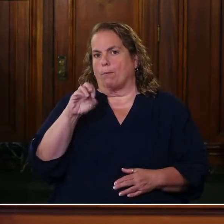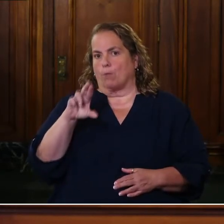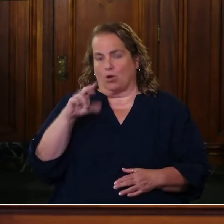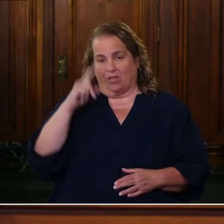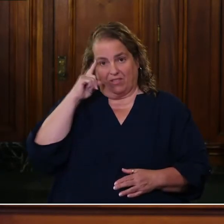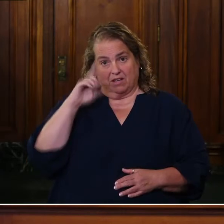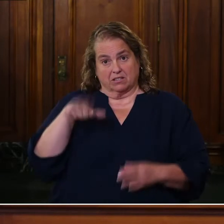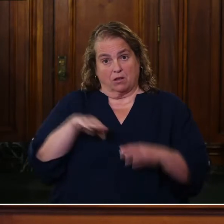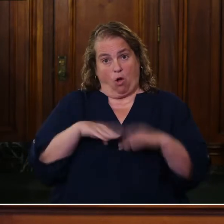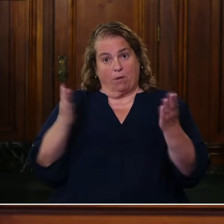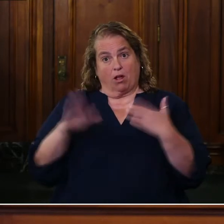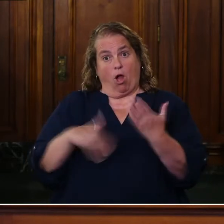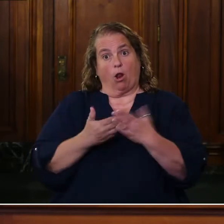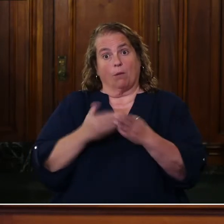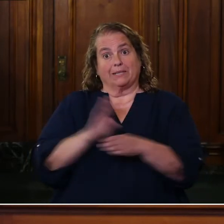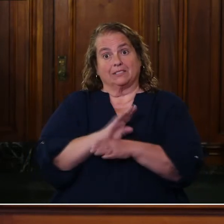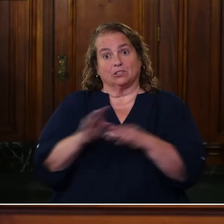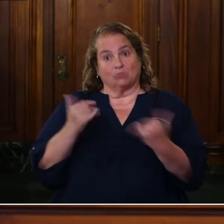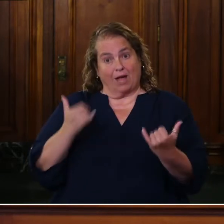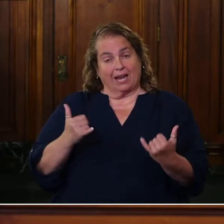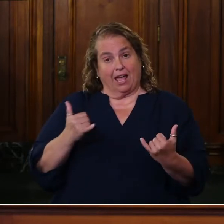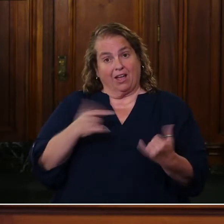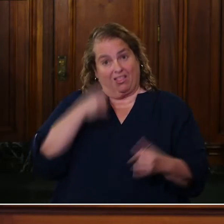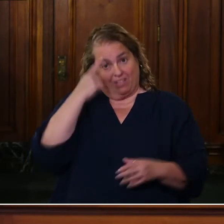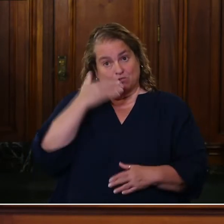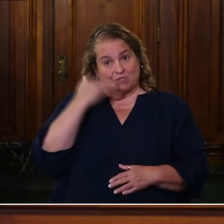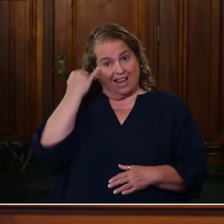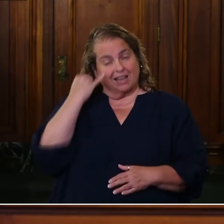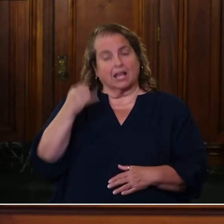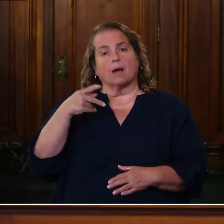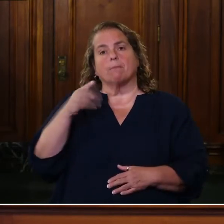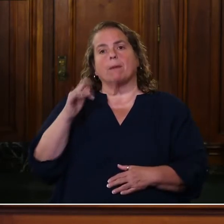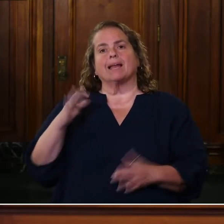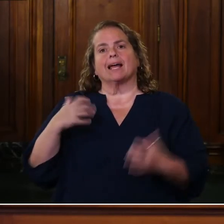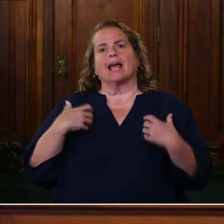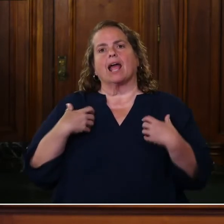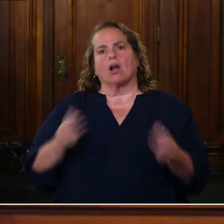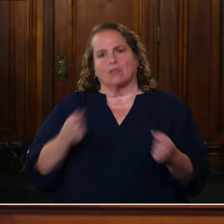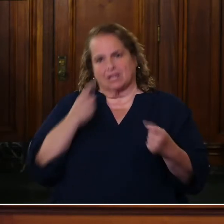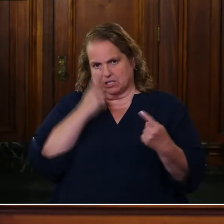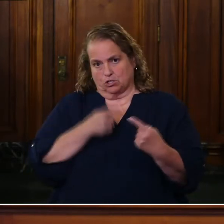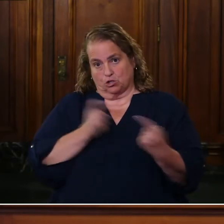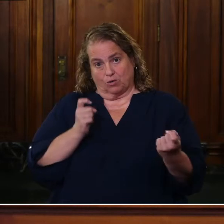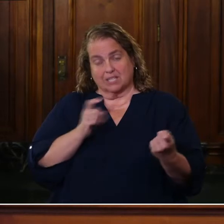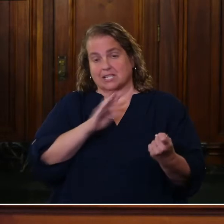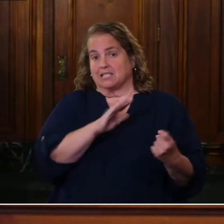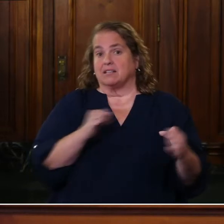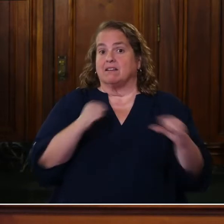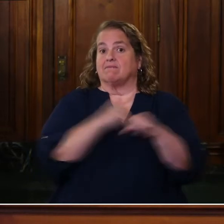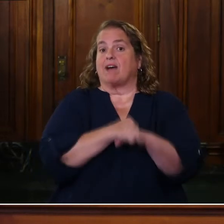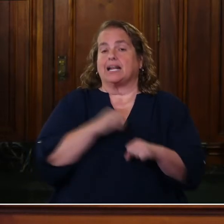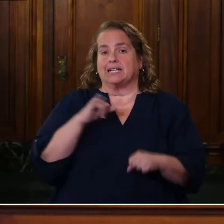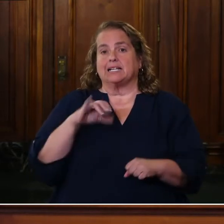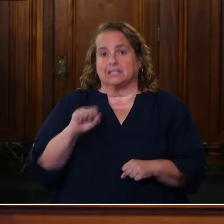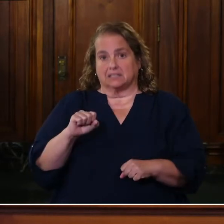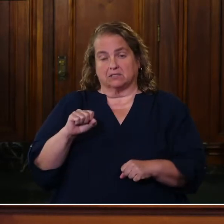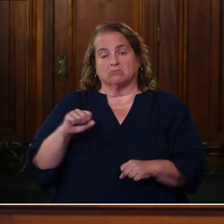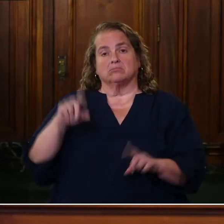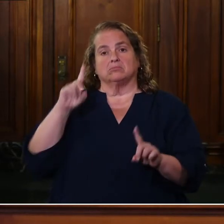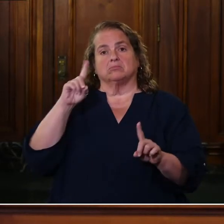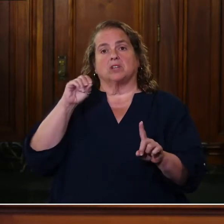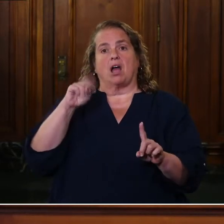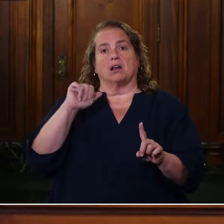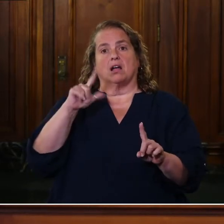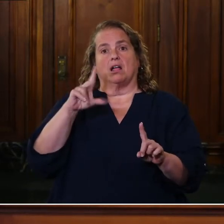a good idea. think public health disagrees. Um, his real fight there is with Donald Trump, uh, whose administration put out a plan.